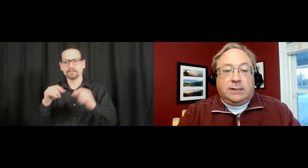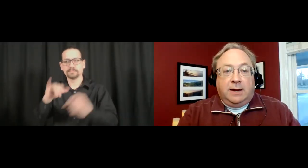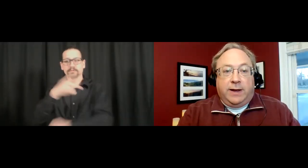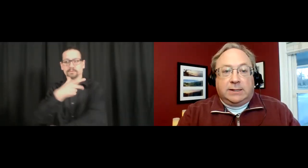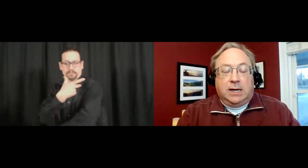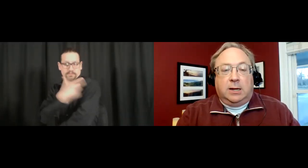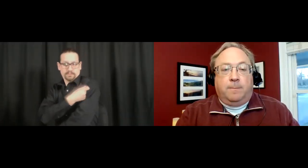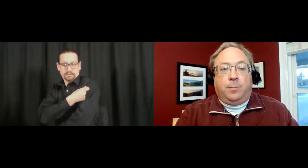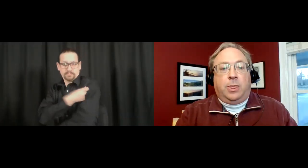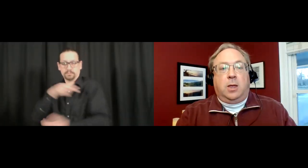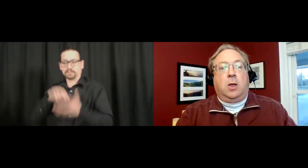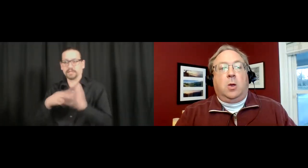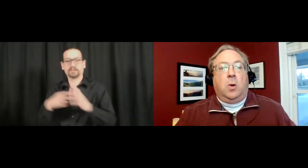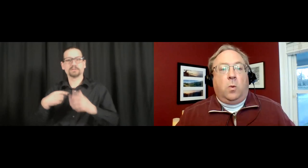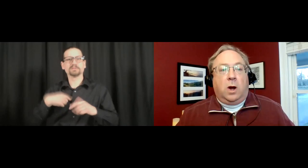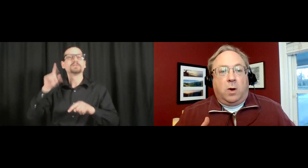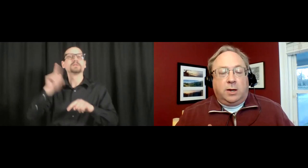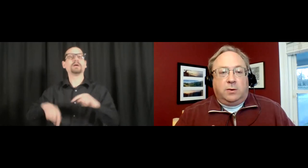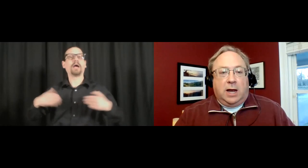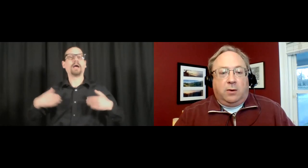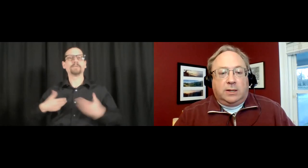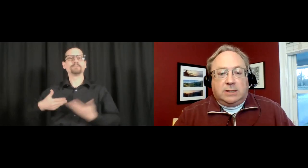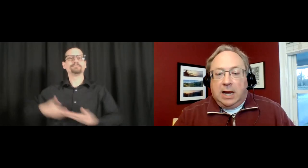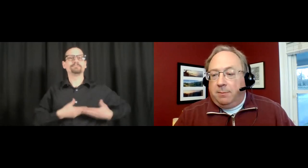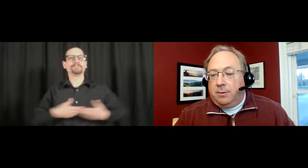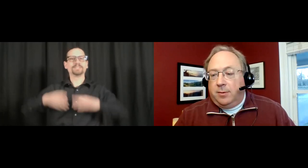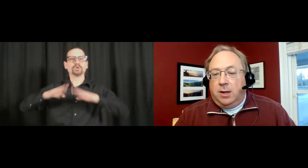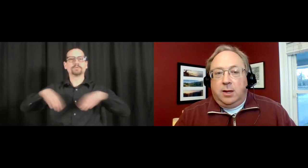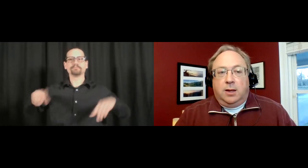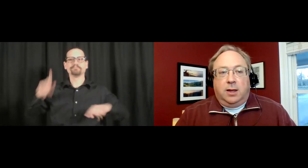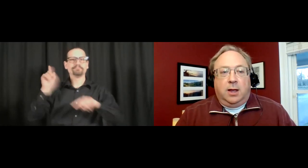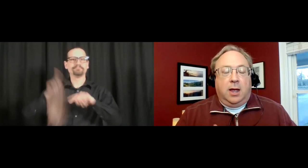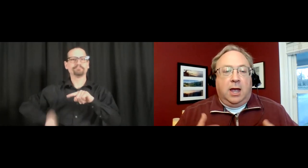It's a very safe vaccine. What I want to do now is stop.